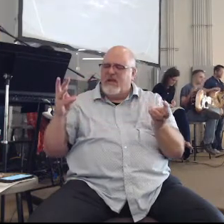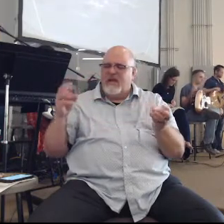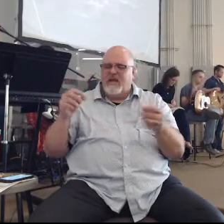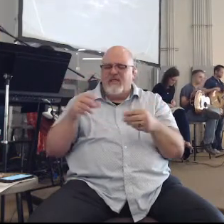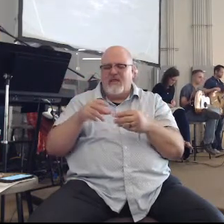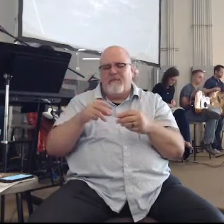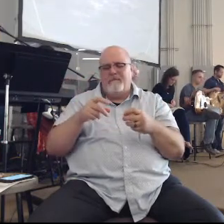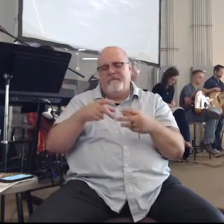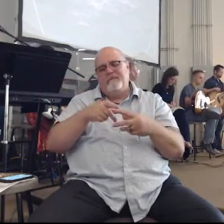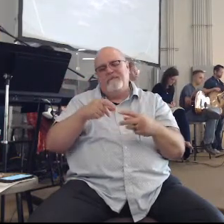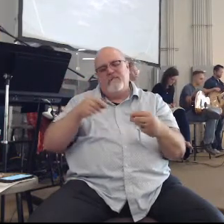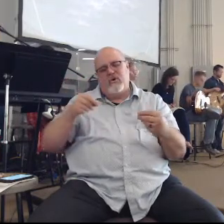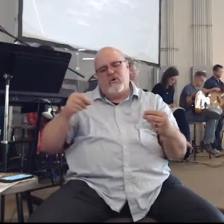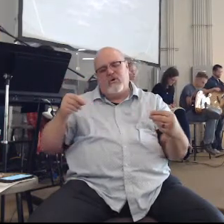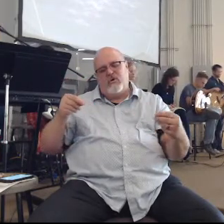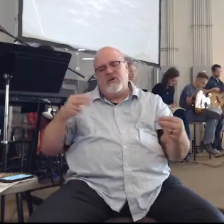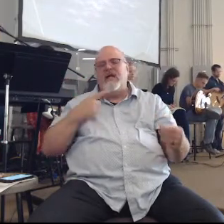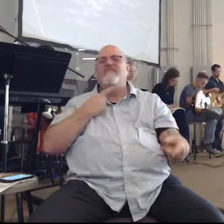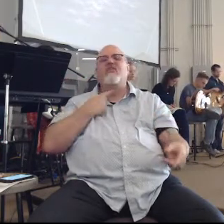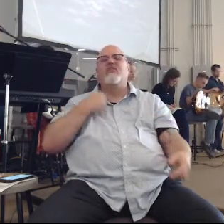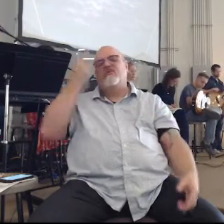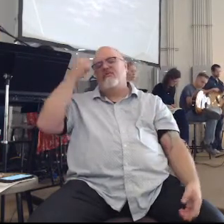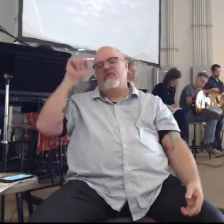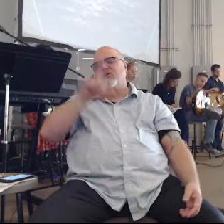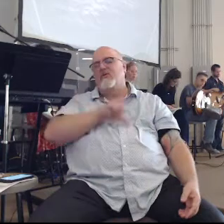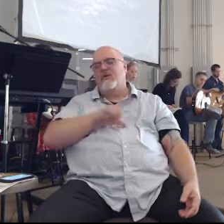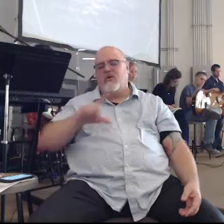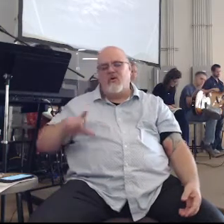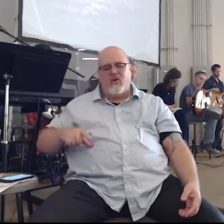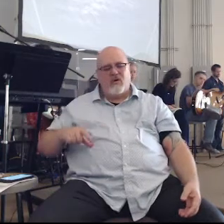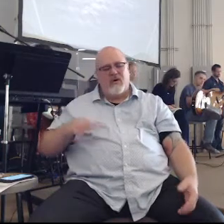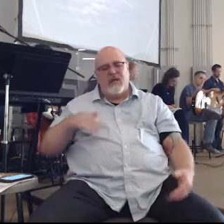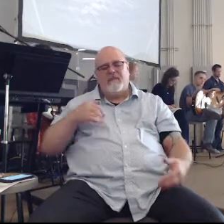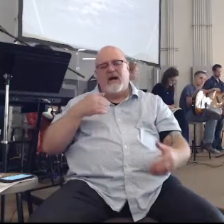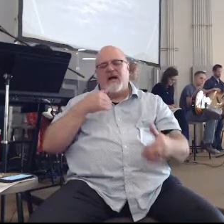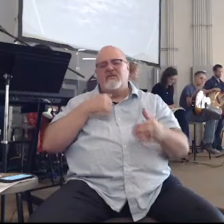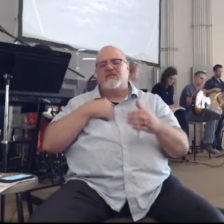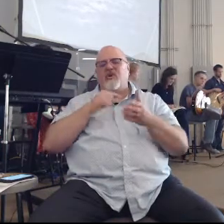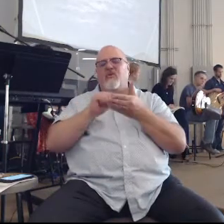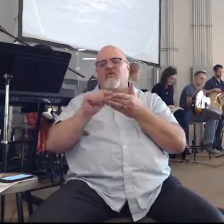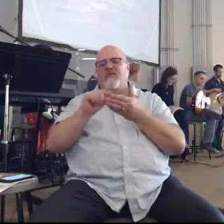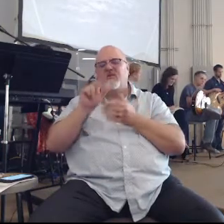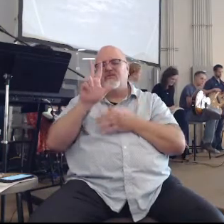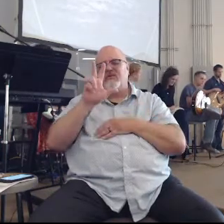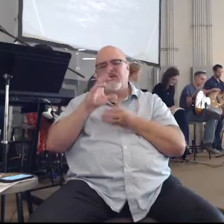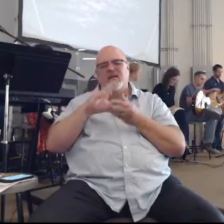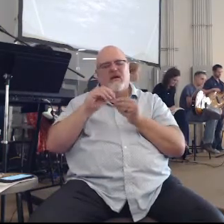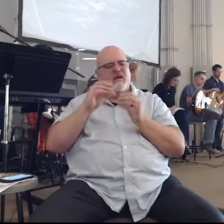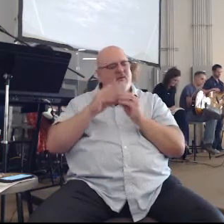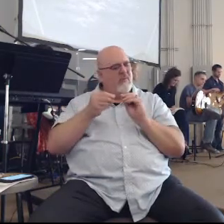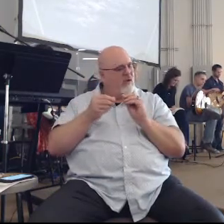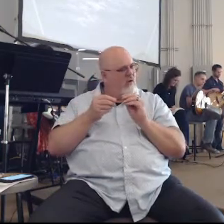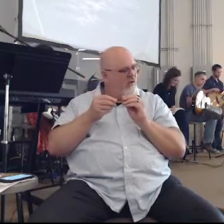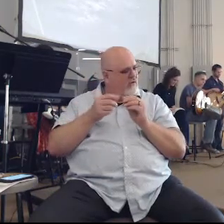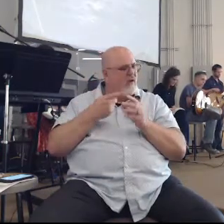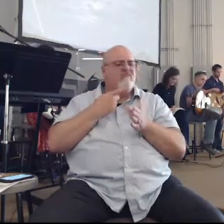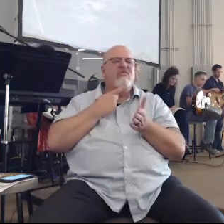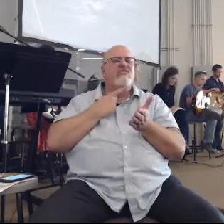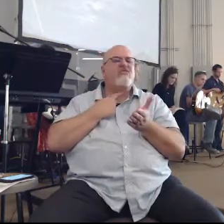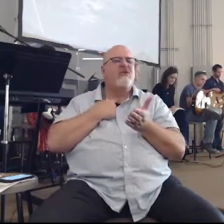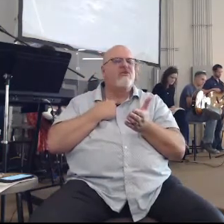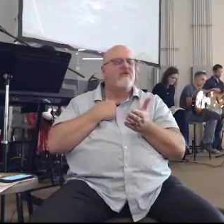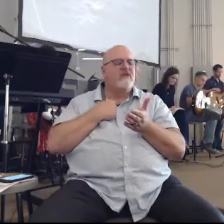soul thirsts for living God. Heavenly Father, my soul thirsts for you. I know our soul thirsts for you